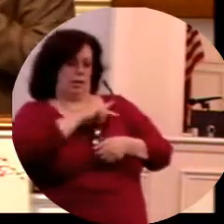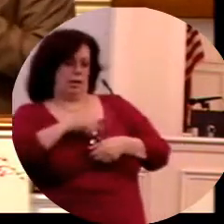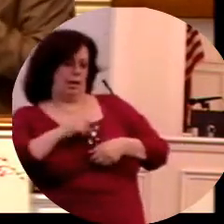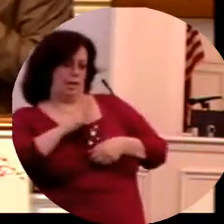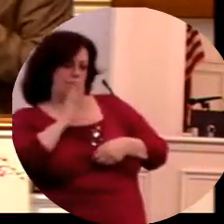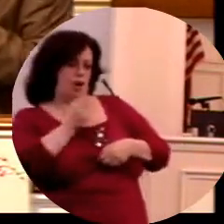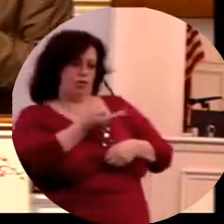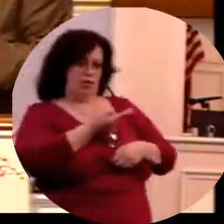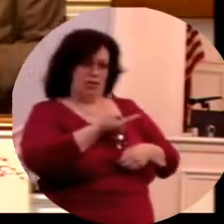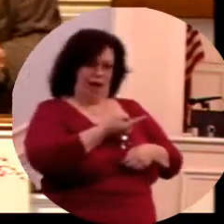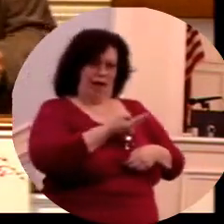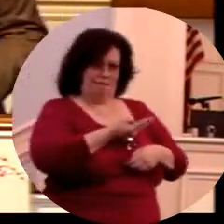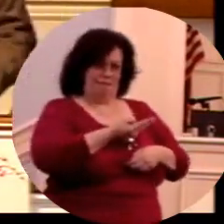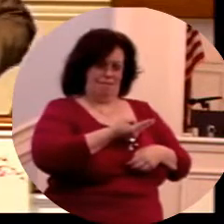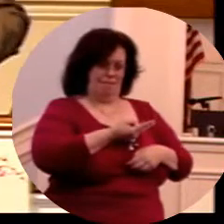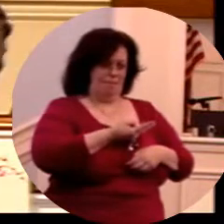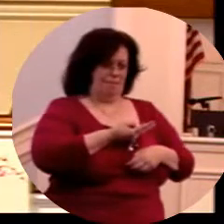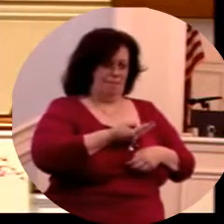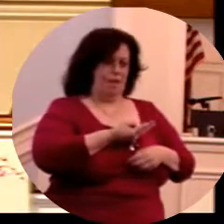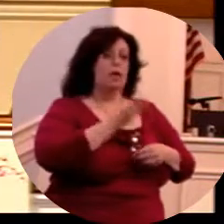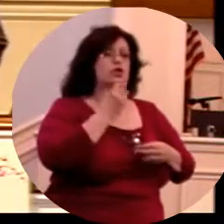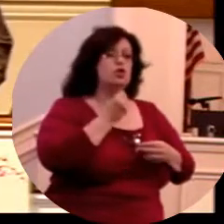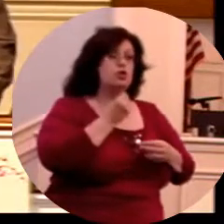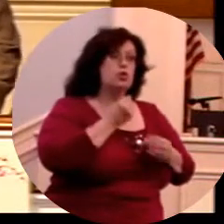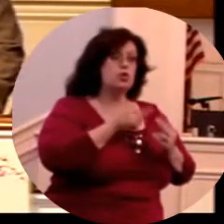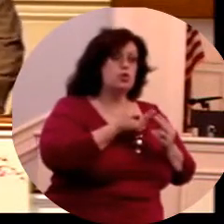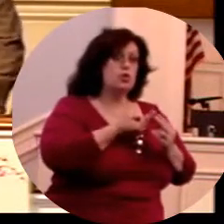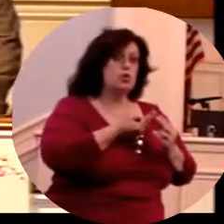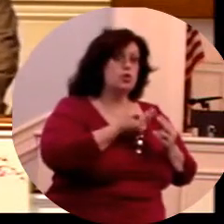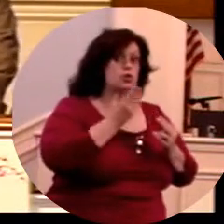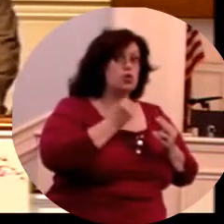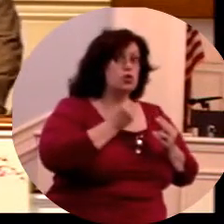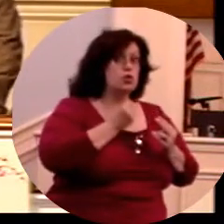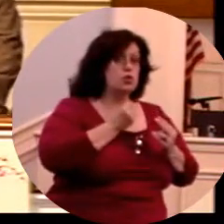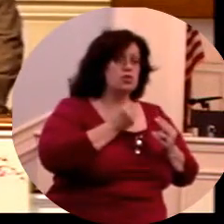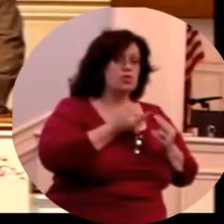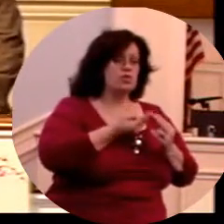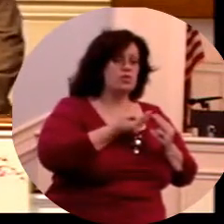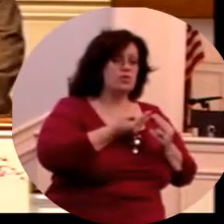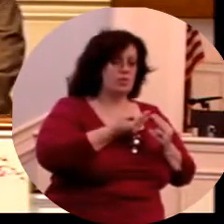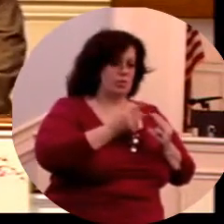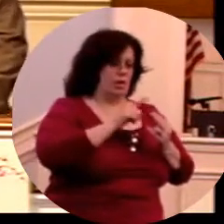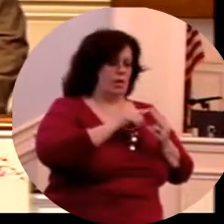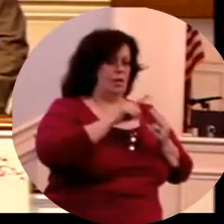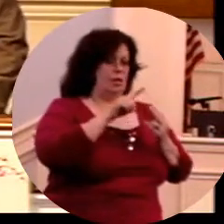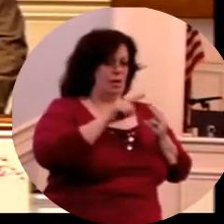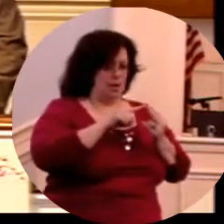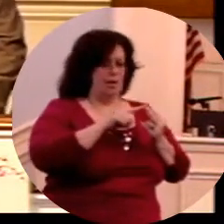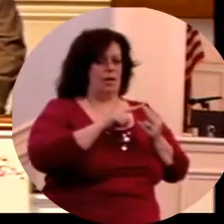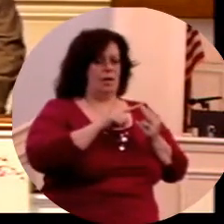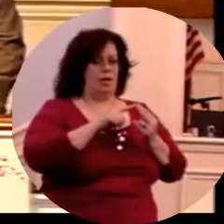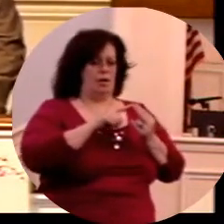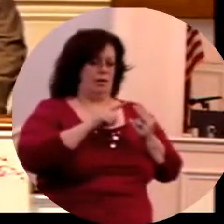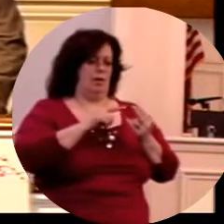spake to the Hebrew midwives of which the name of one was Philrah, and the other it